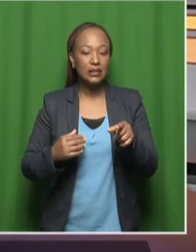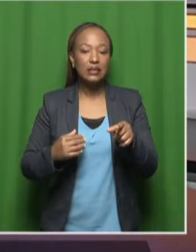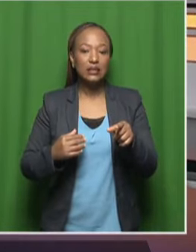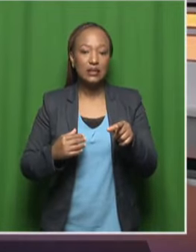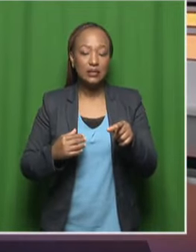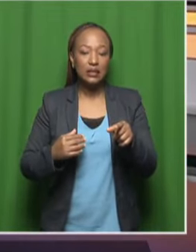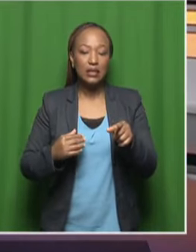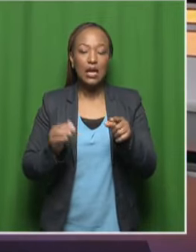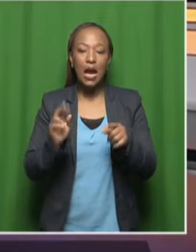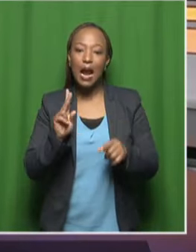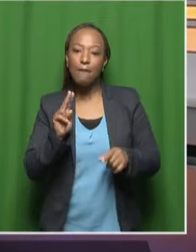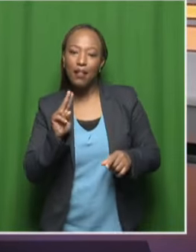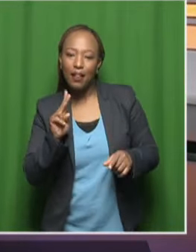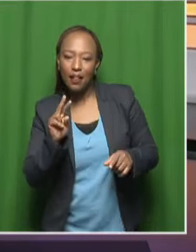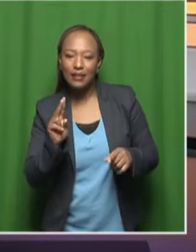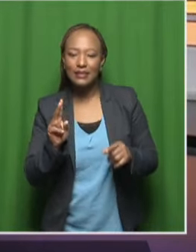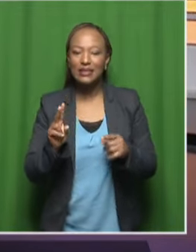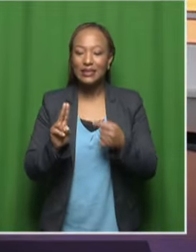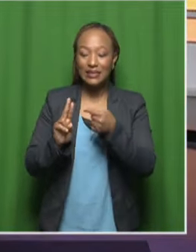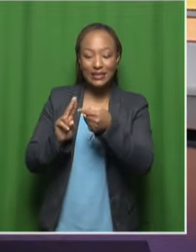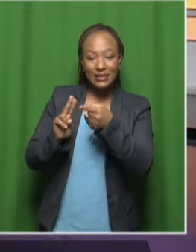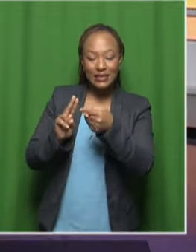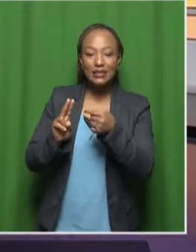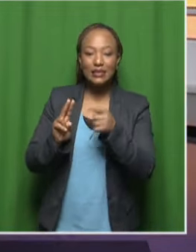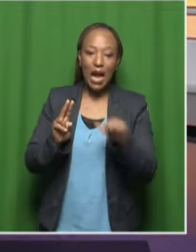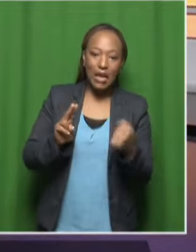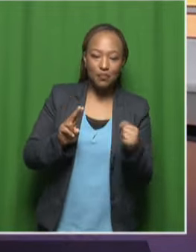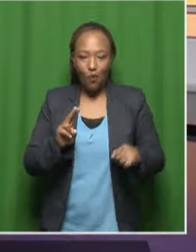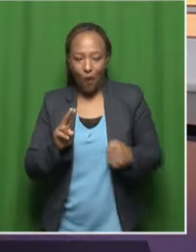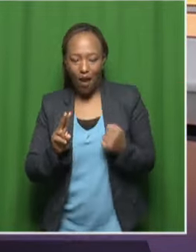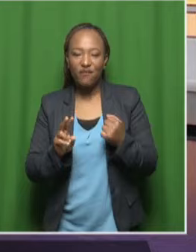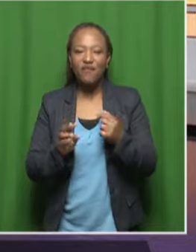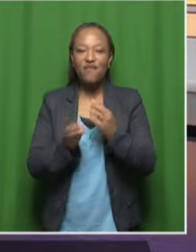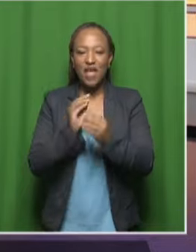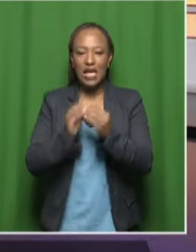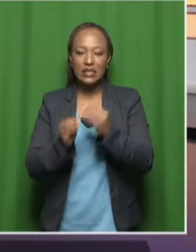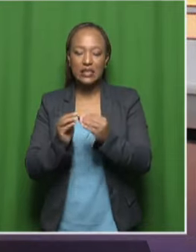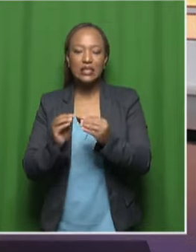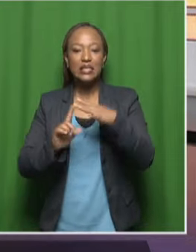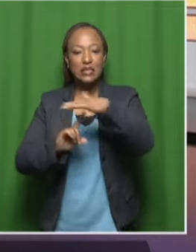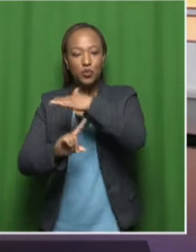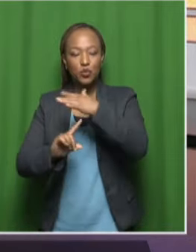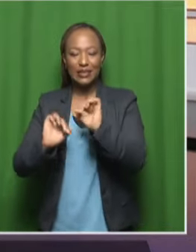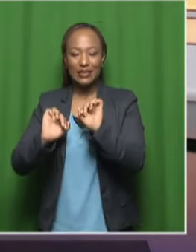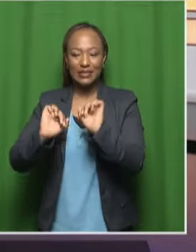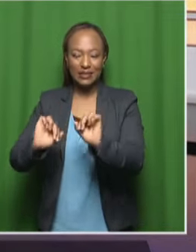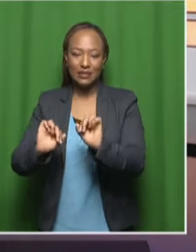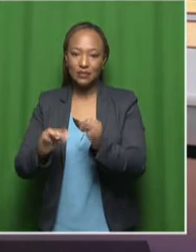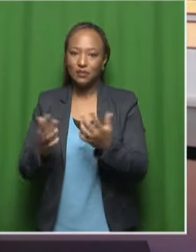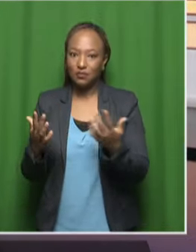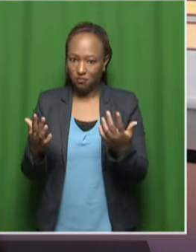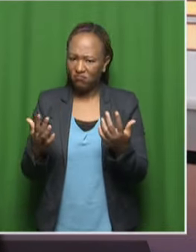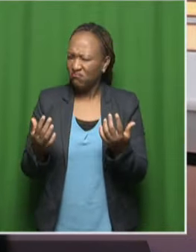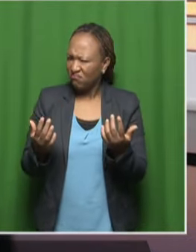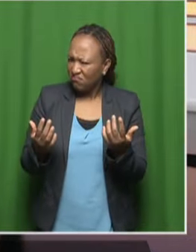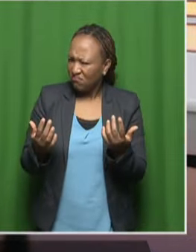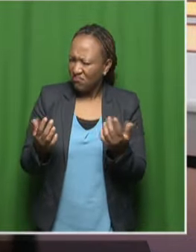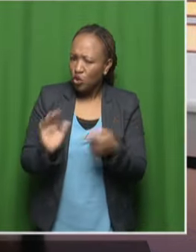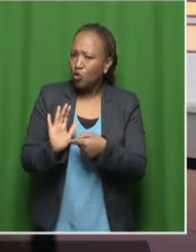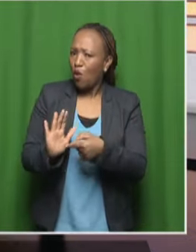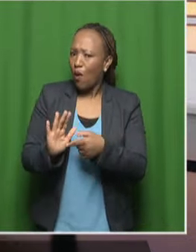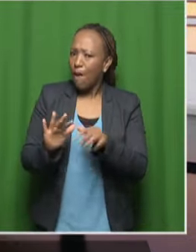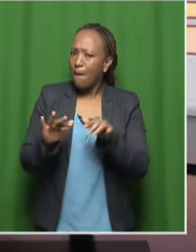is fixing their situation. It says to the kids, yes, people do have